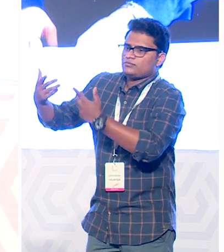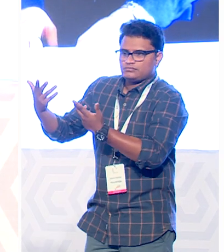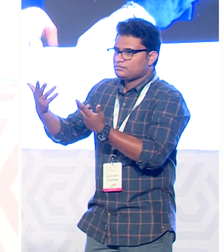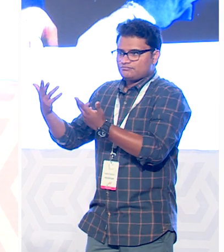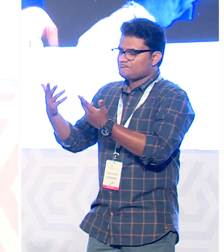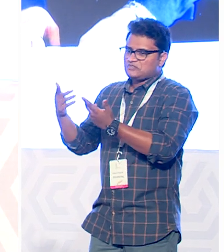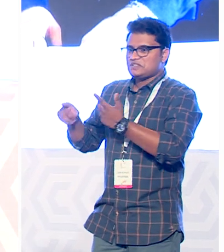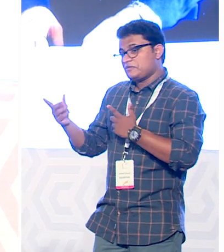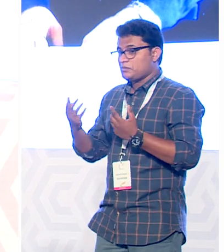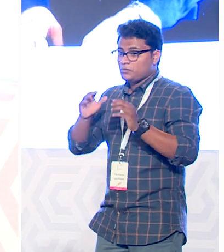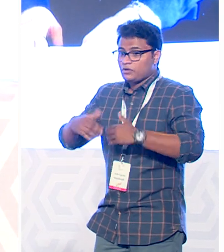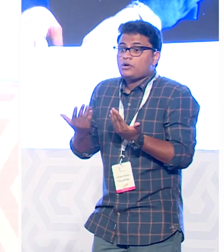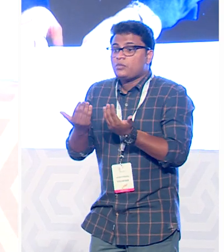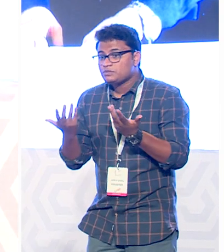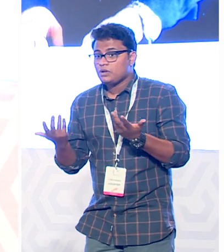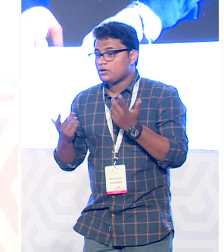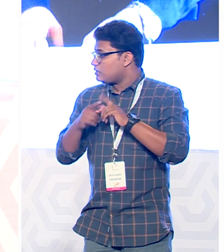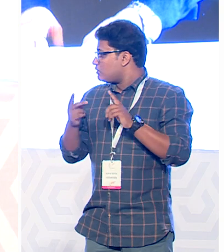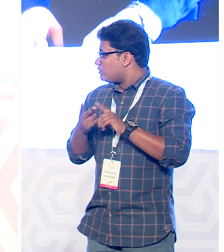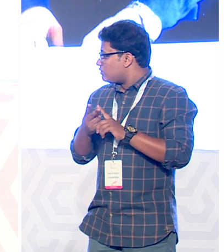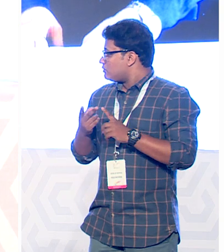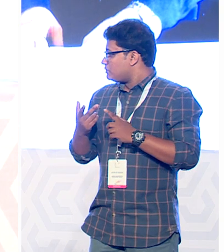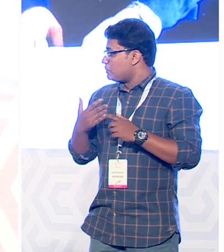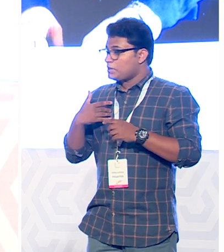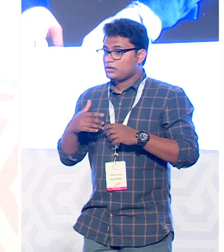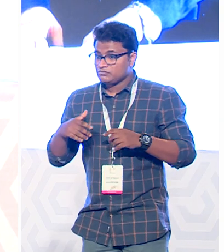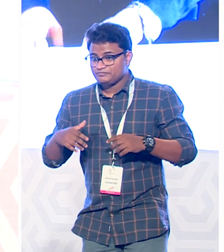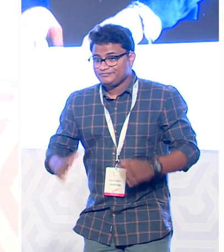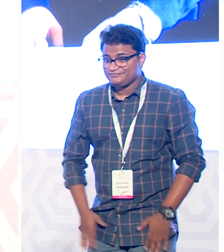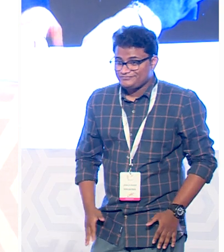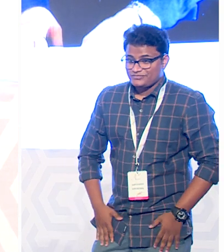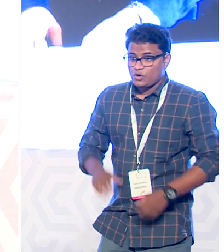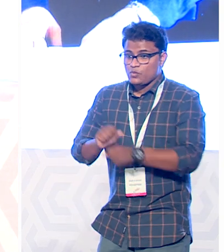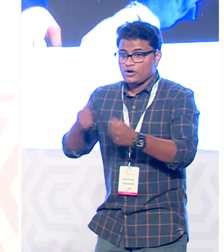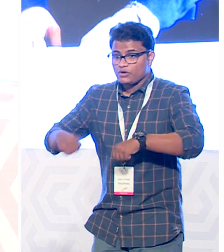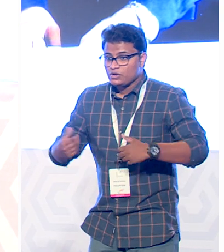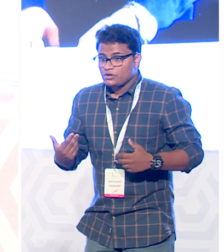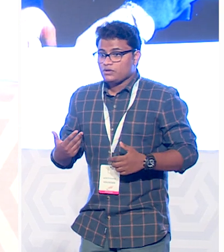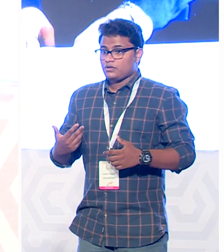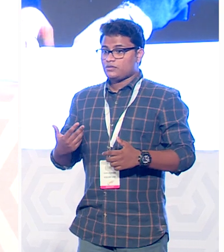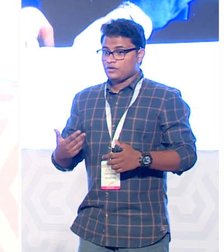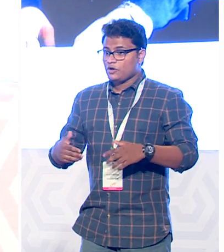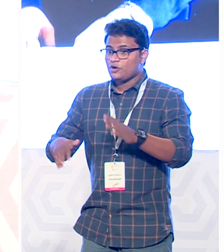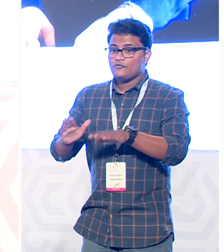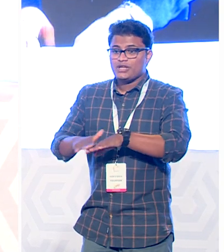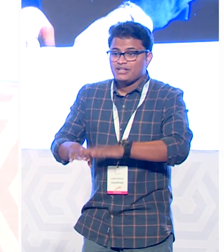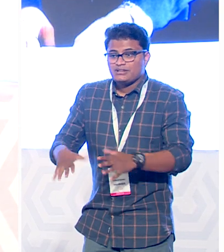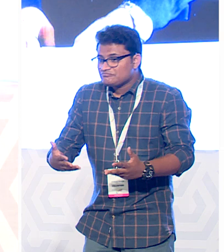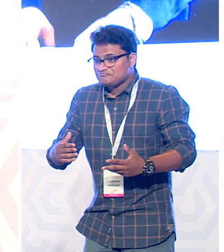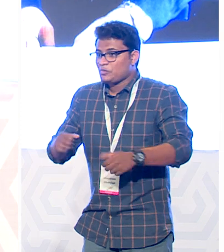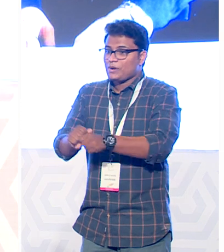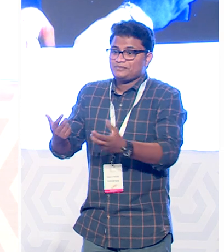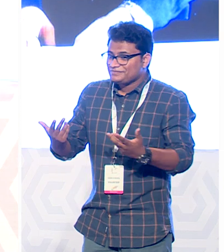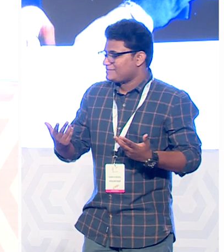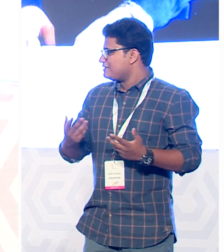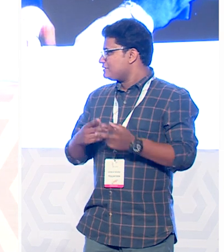it causes incoordination of limbs slurring of speech and affects the eye movements too